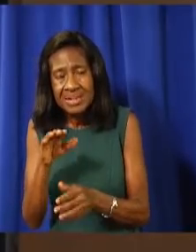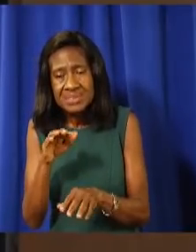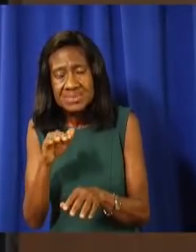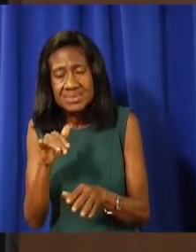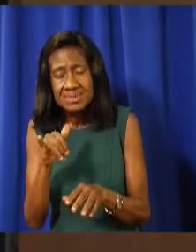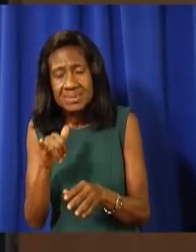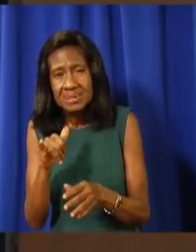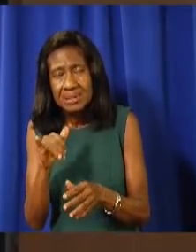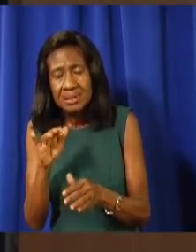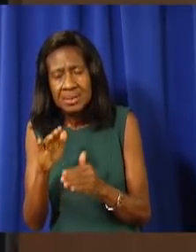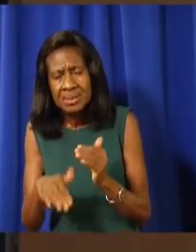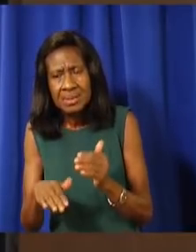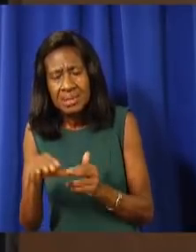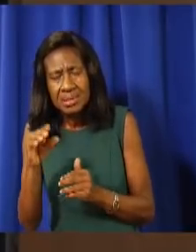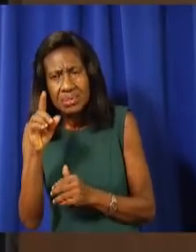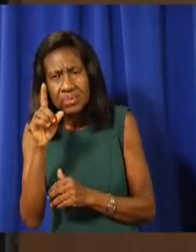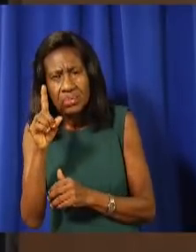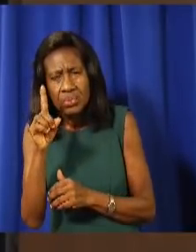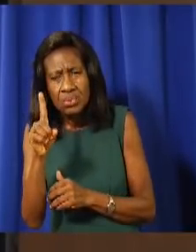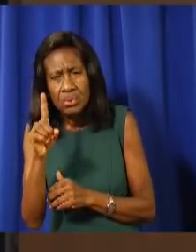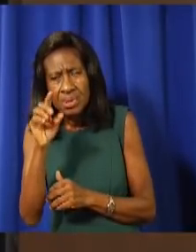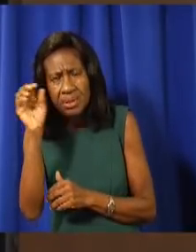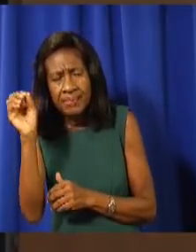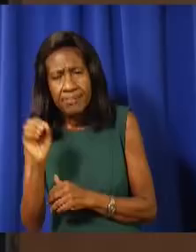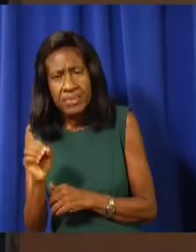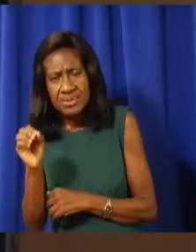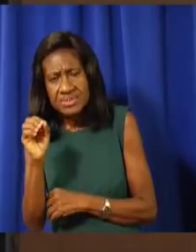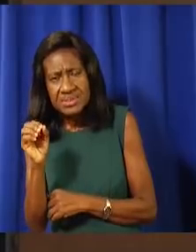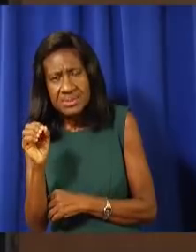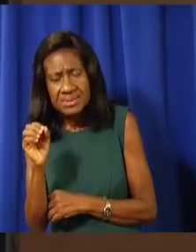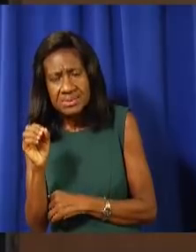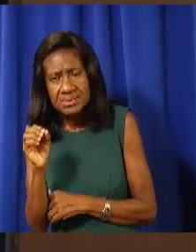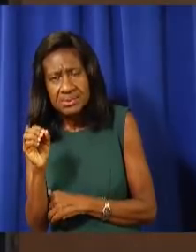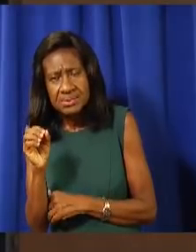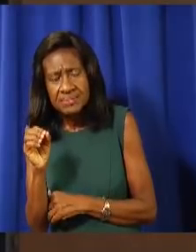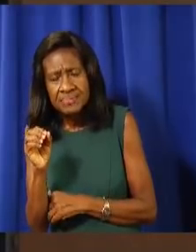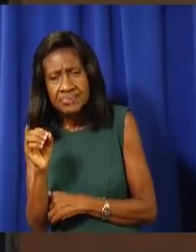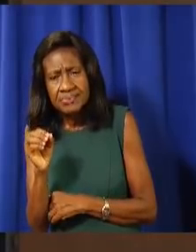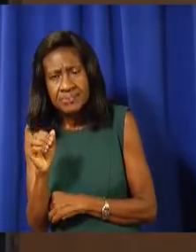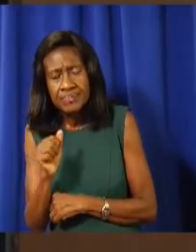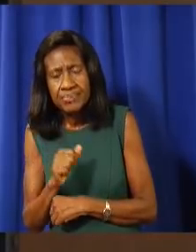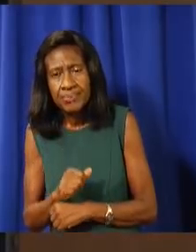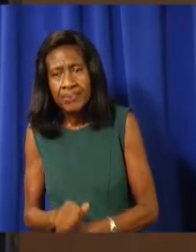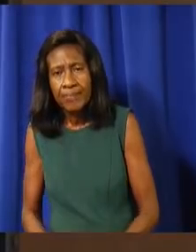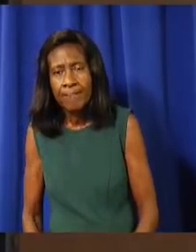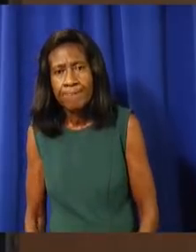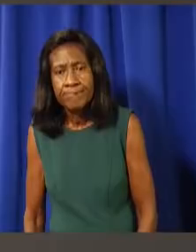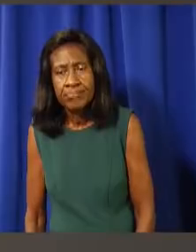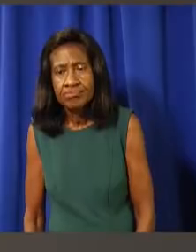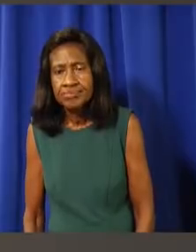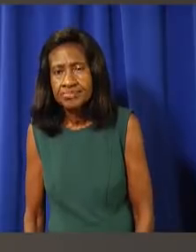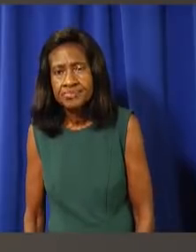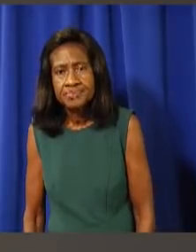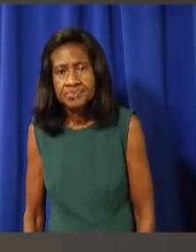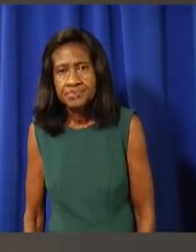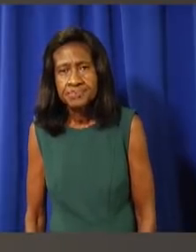that would be enough to cover that the percentage of the worldwide of patients need admission. Okay, thank you.